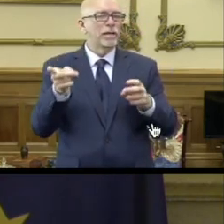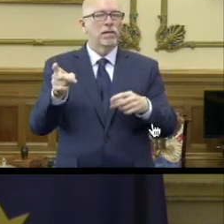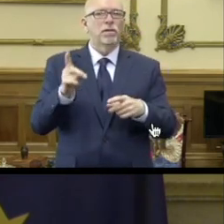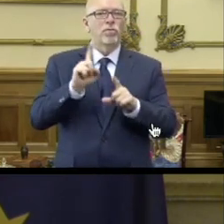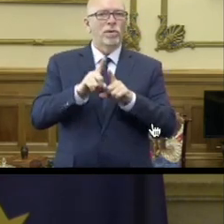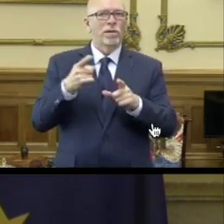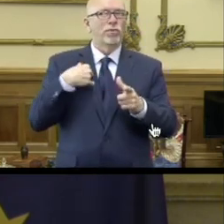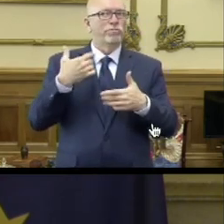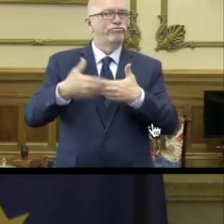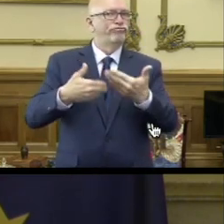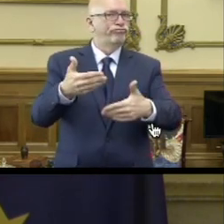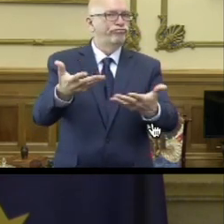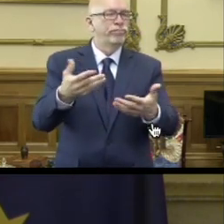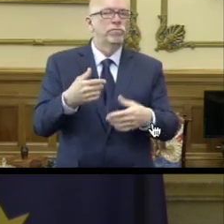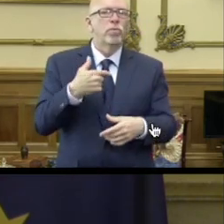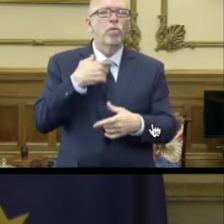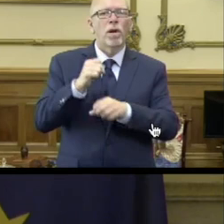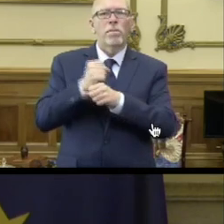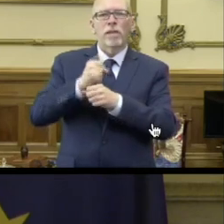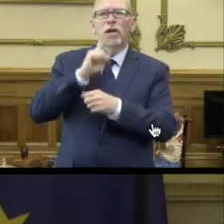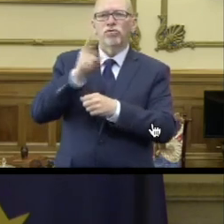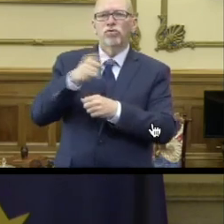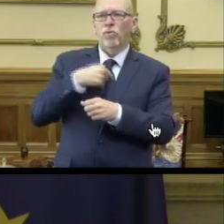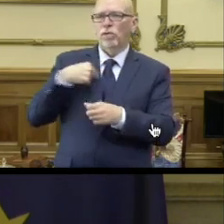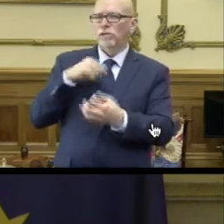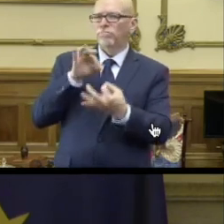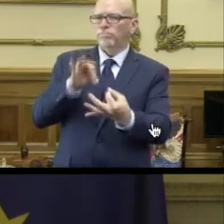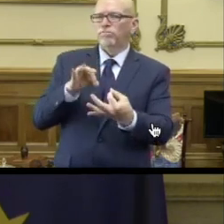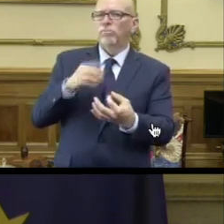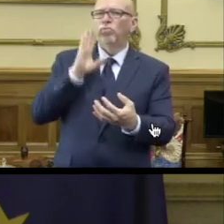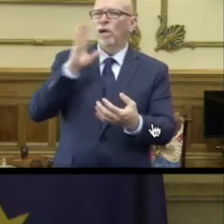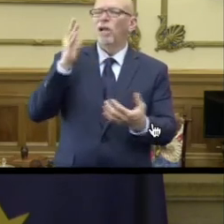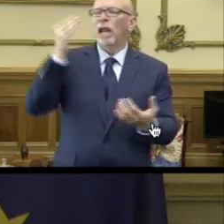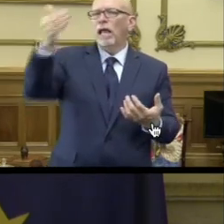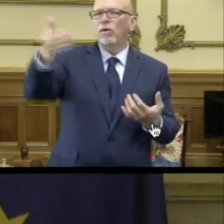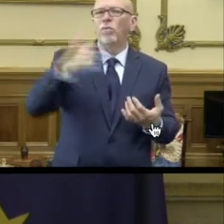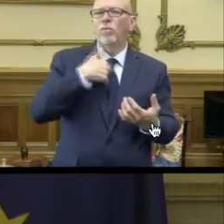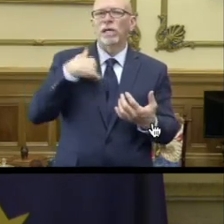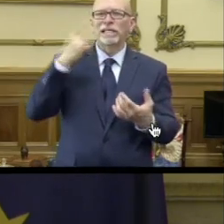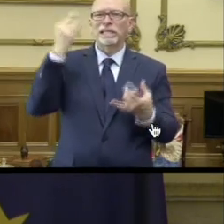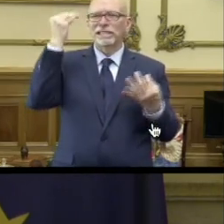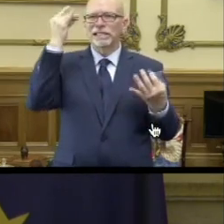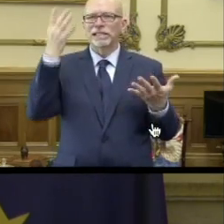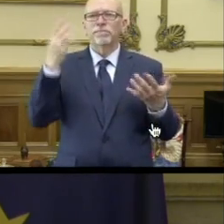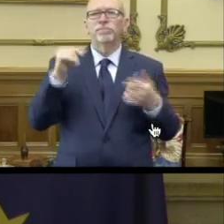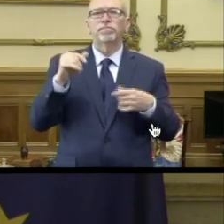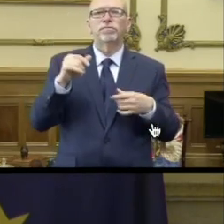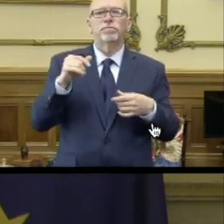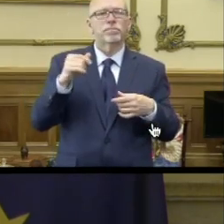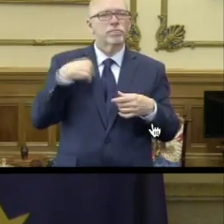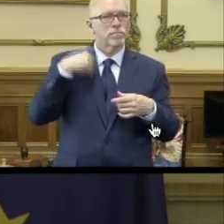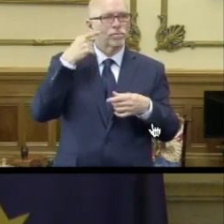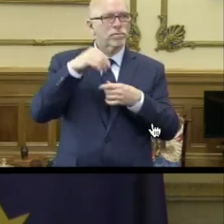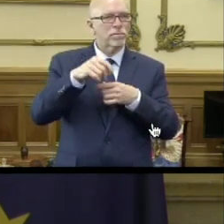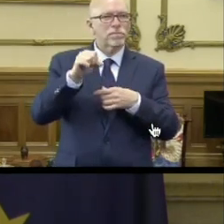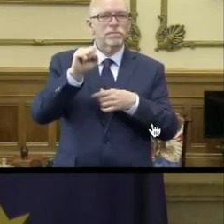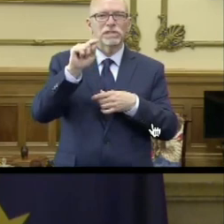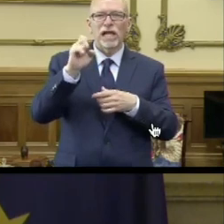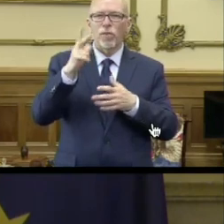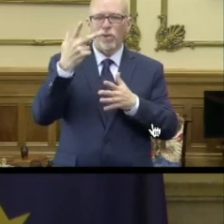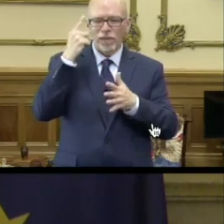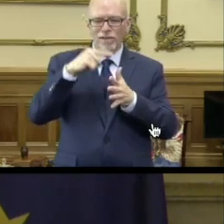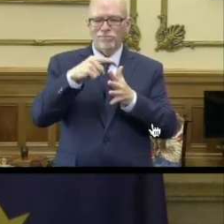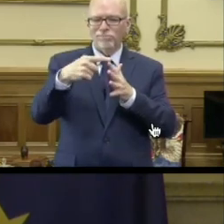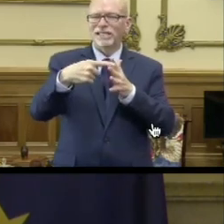ahead unfold. We want to make sure that we get this right, and this will be down the road. We contemplated this. I think it was in stage three. I